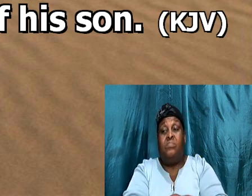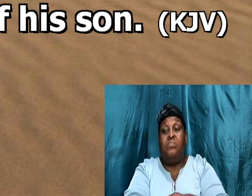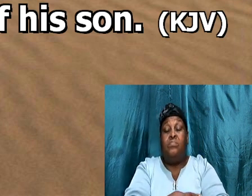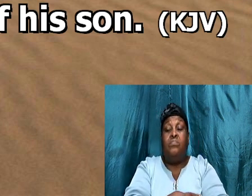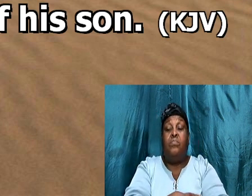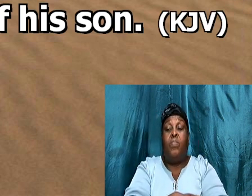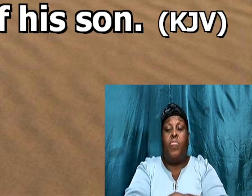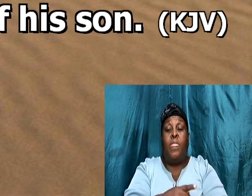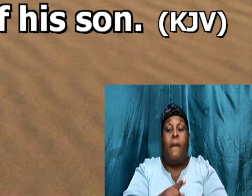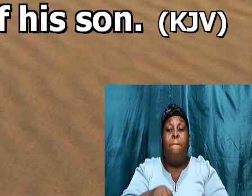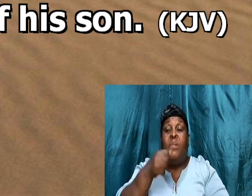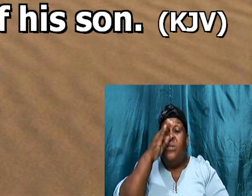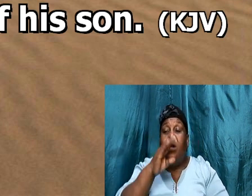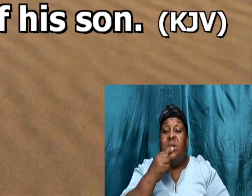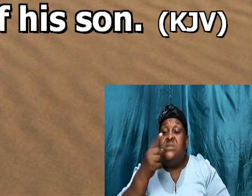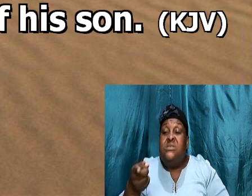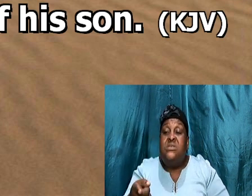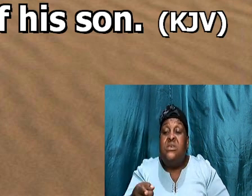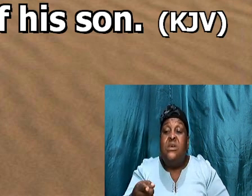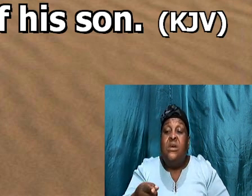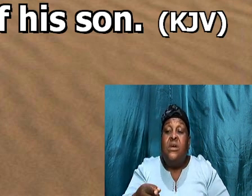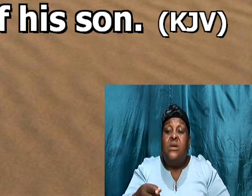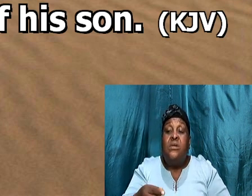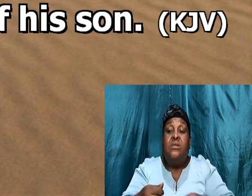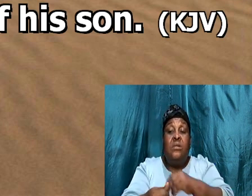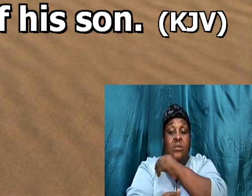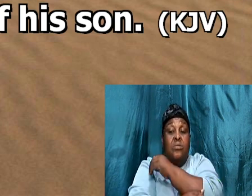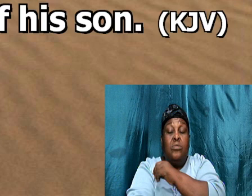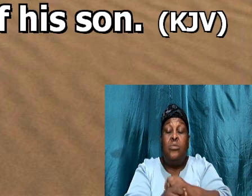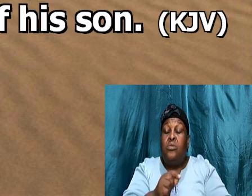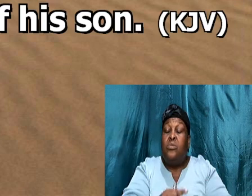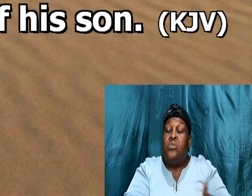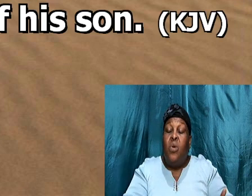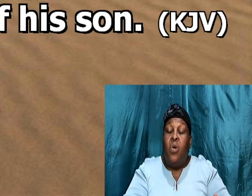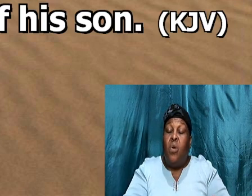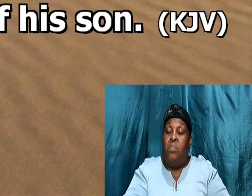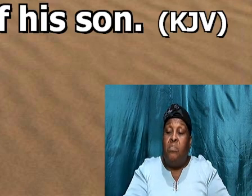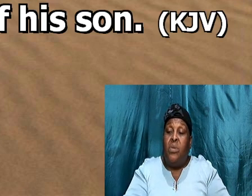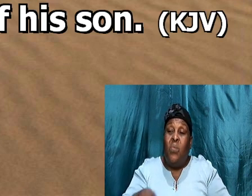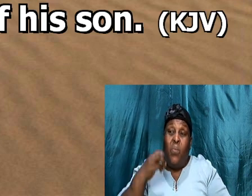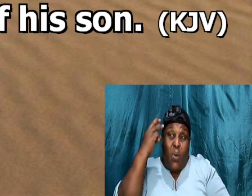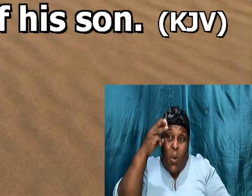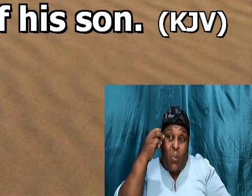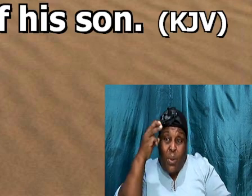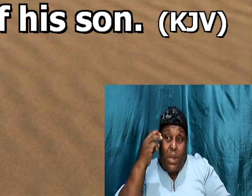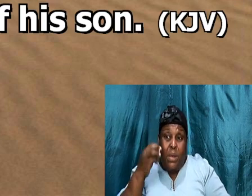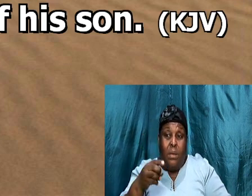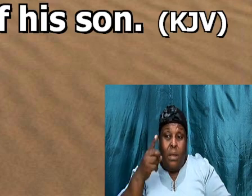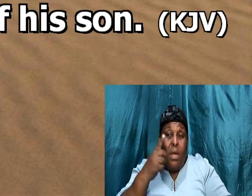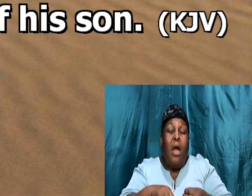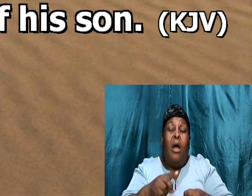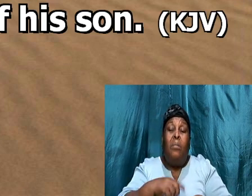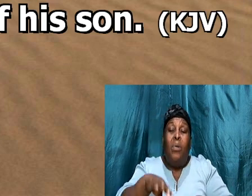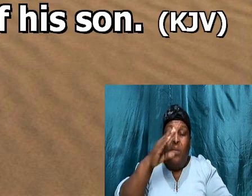but God, said to him, do not be, so distressed, about the boy, and your slave woman,